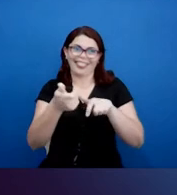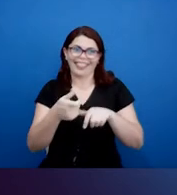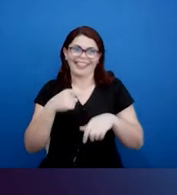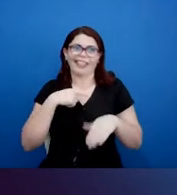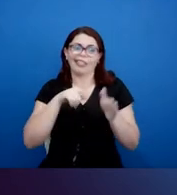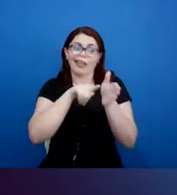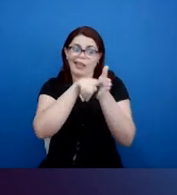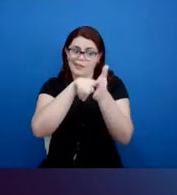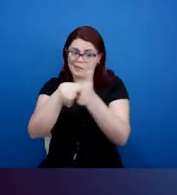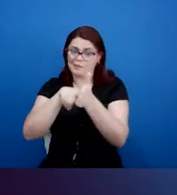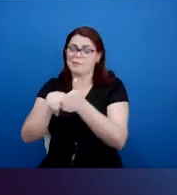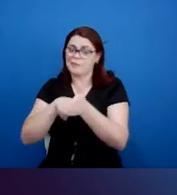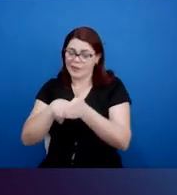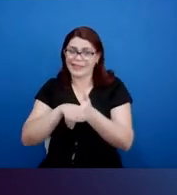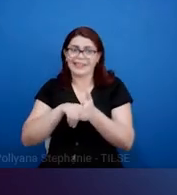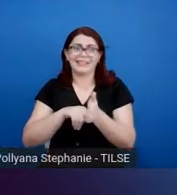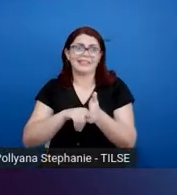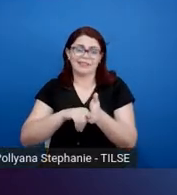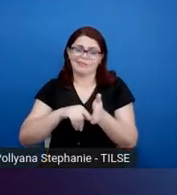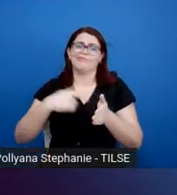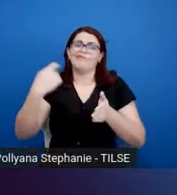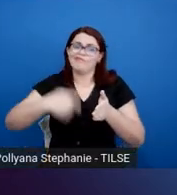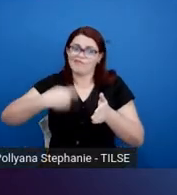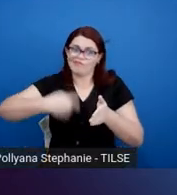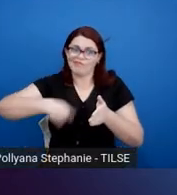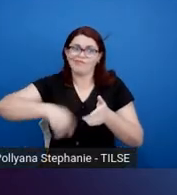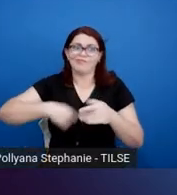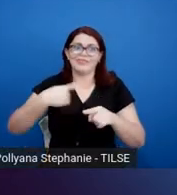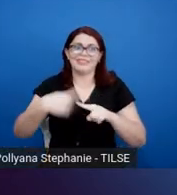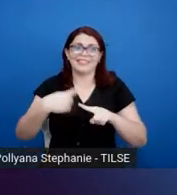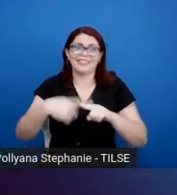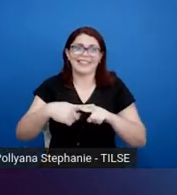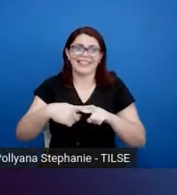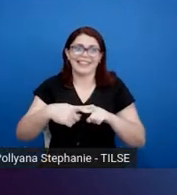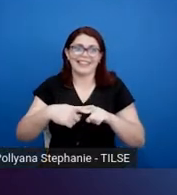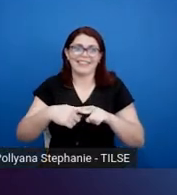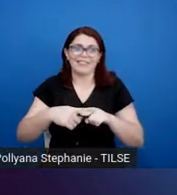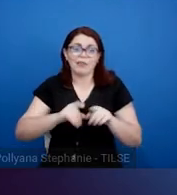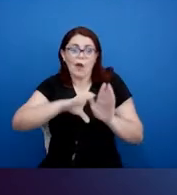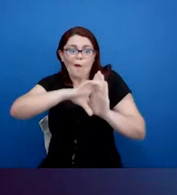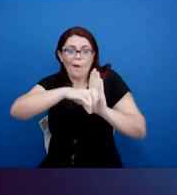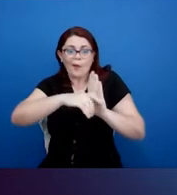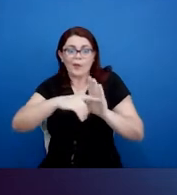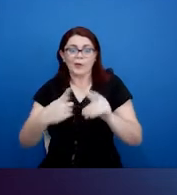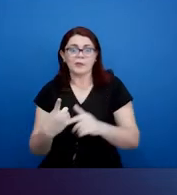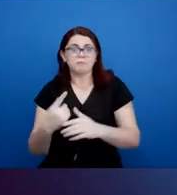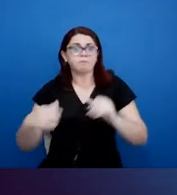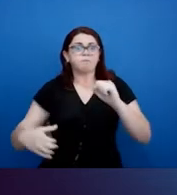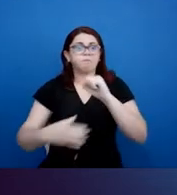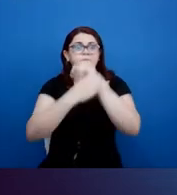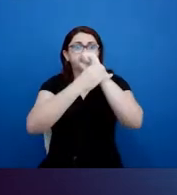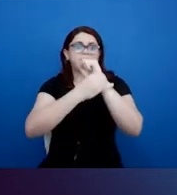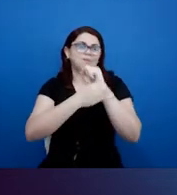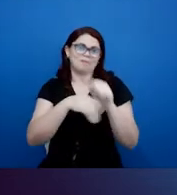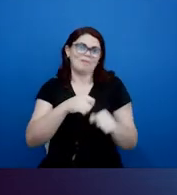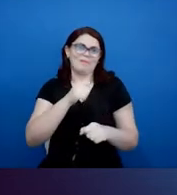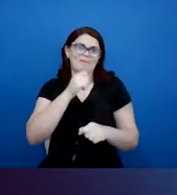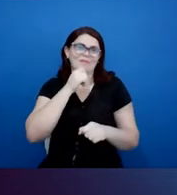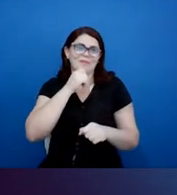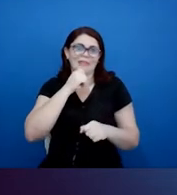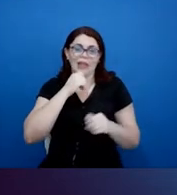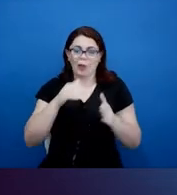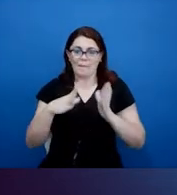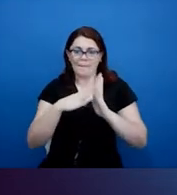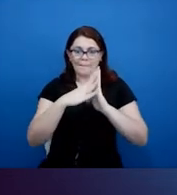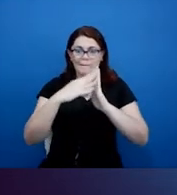research that is needed on English medium instruction before we can definitively say that there is a certain way